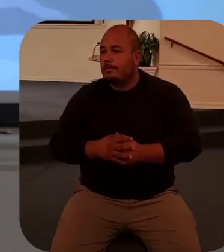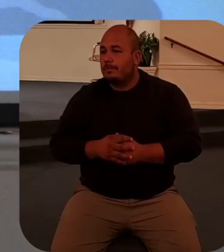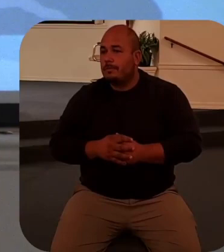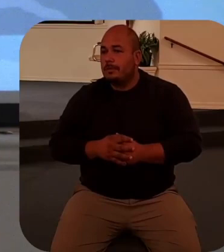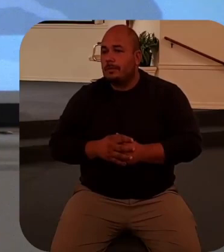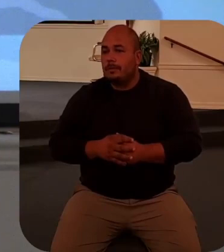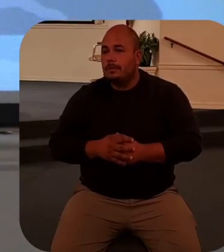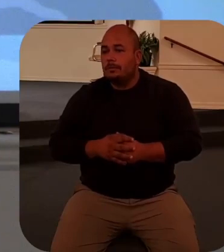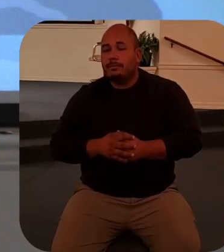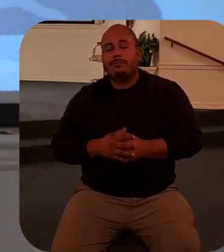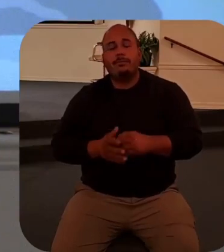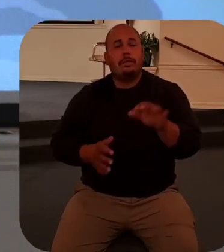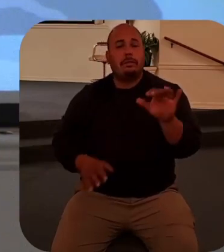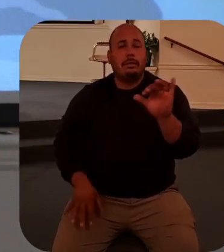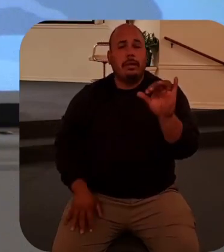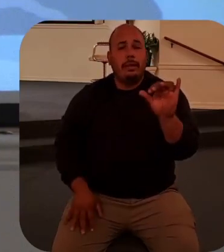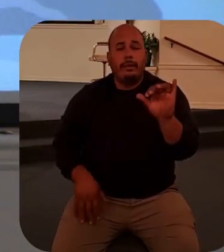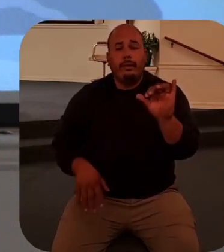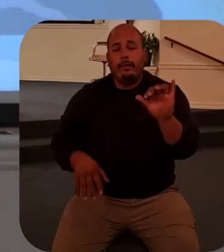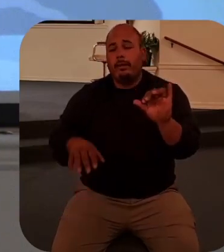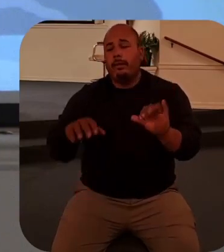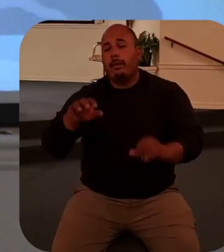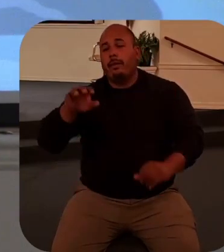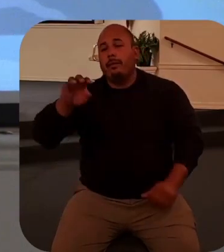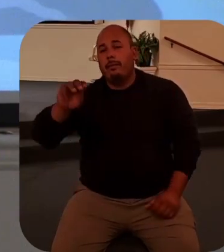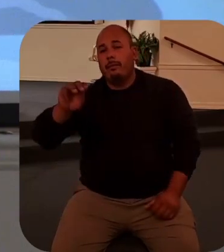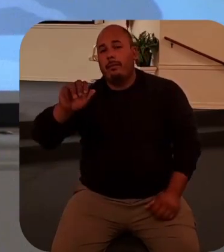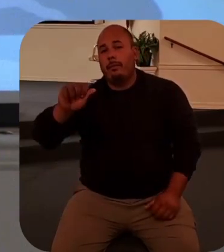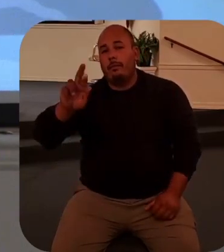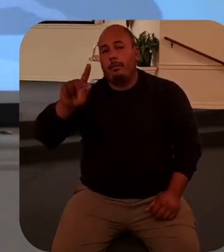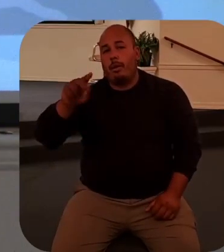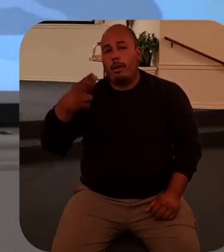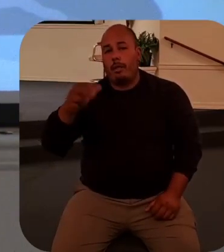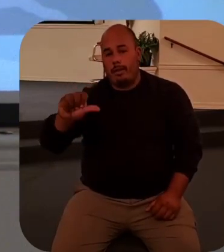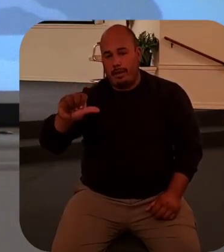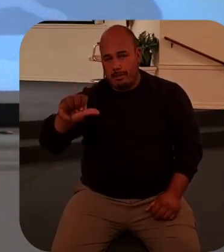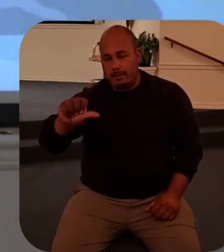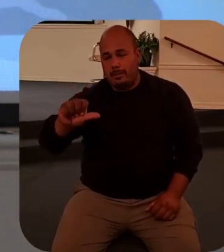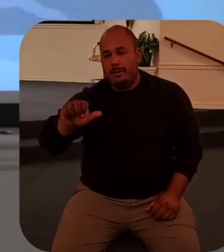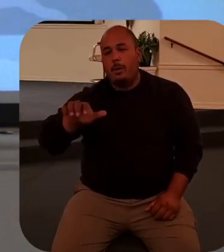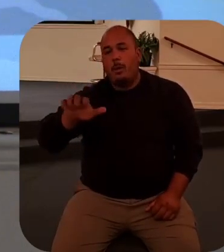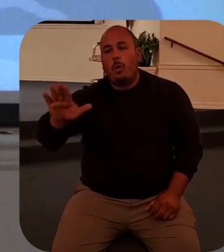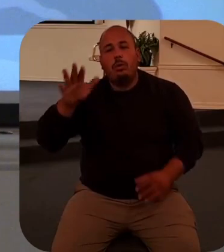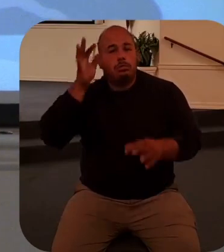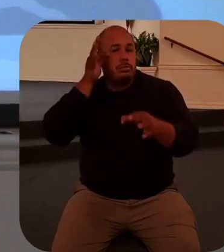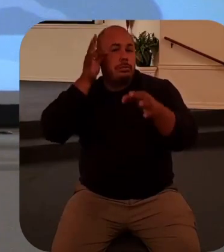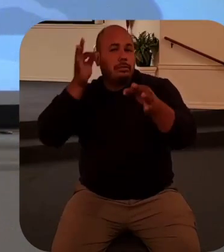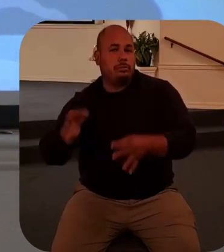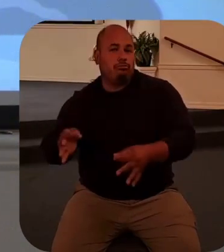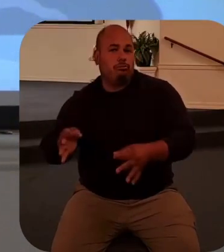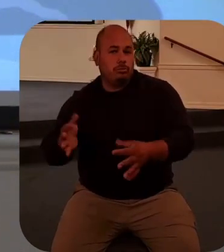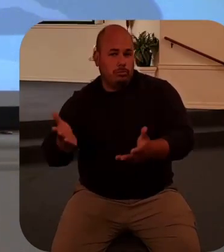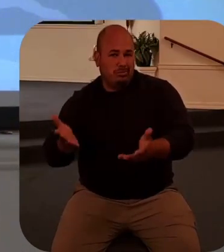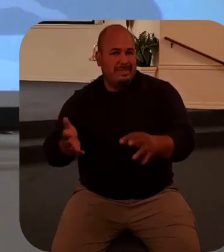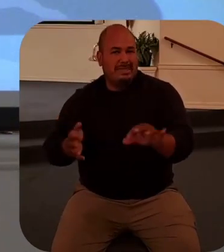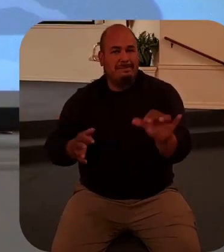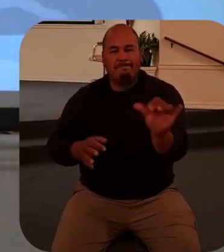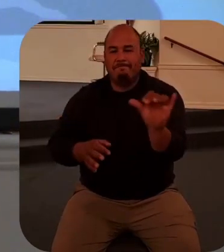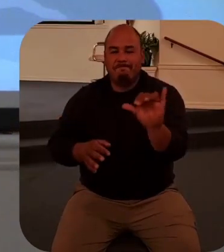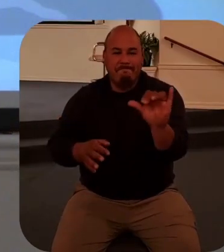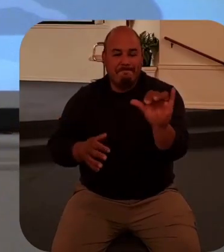and it's like the decision Martha had to make right there at her brother's tomb there at the tomb